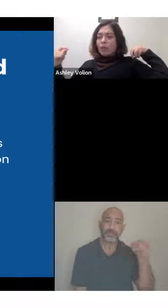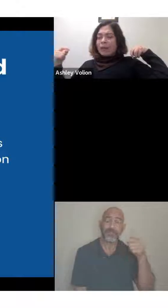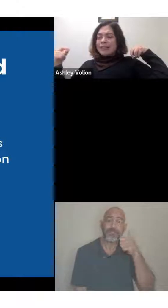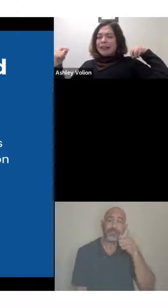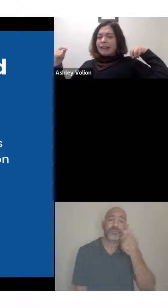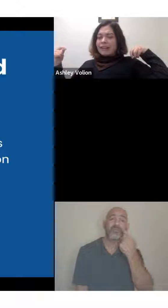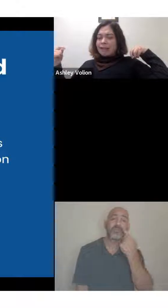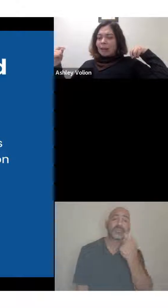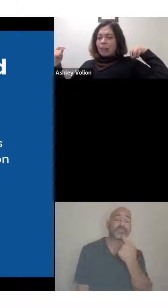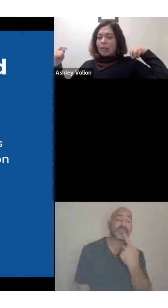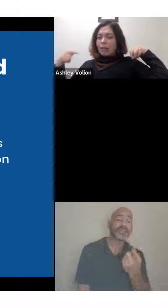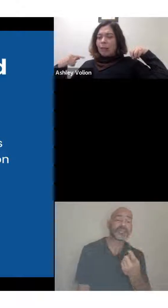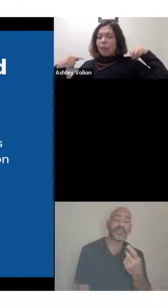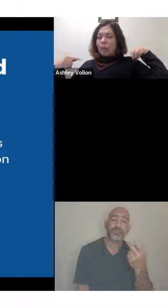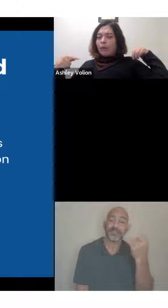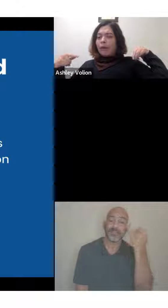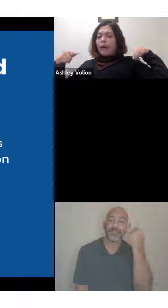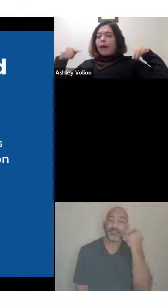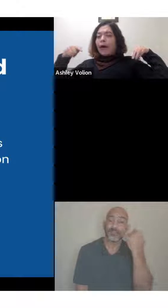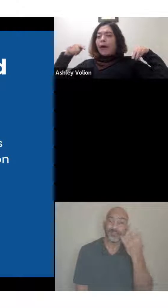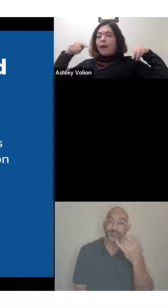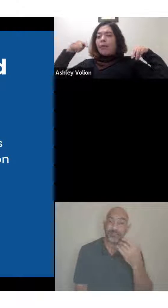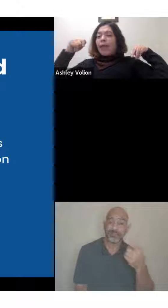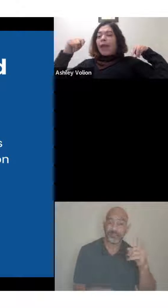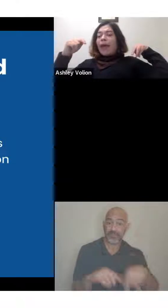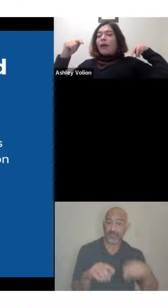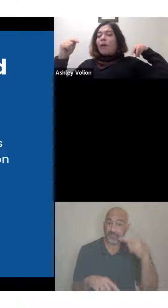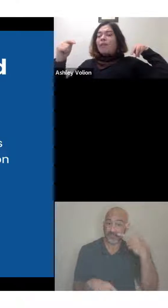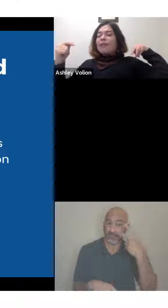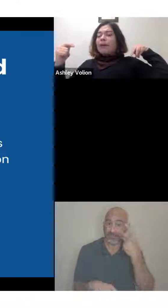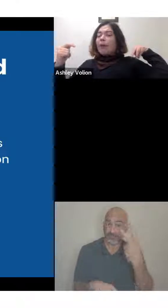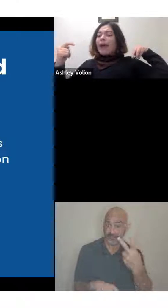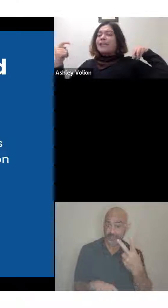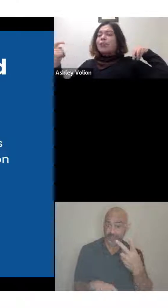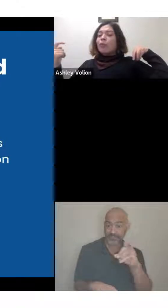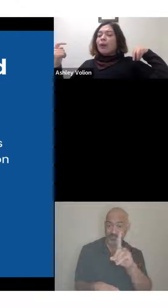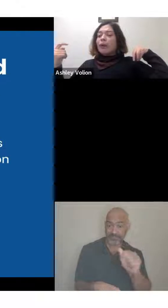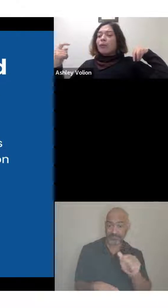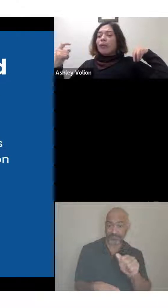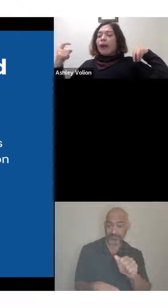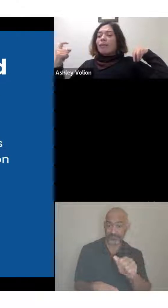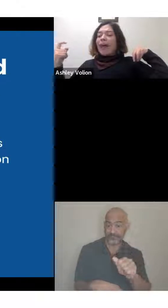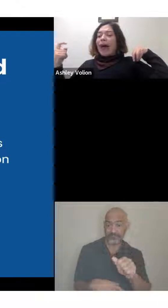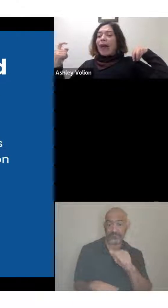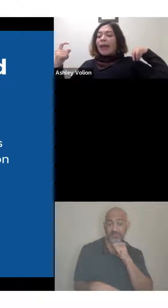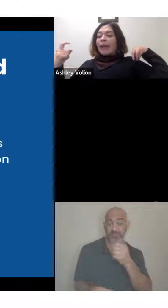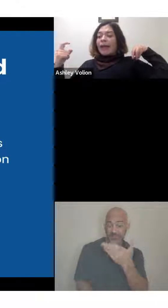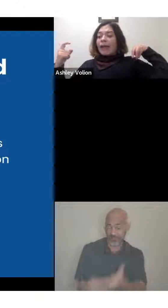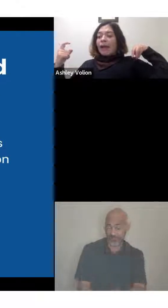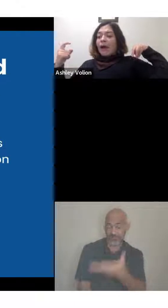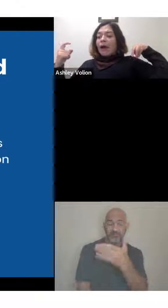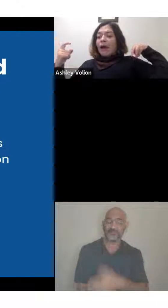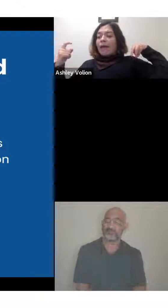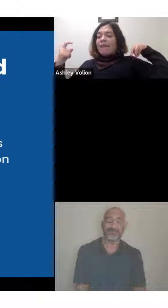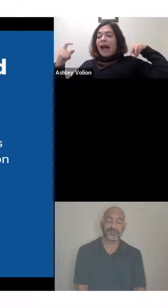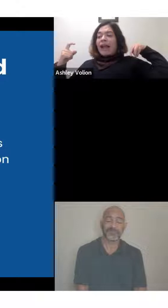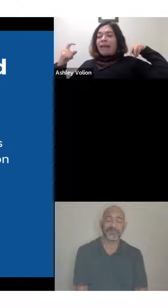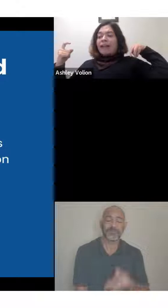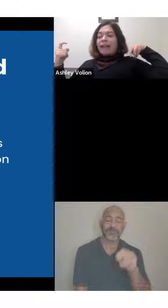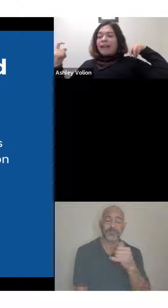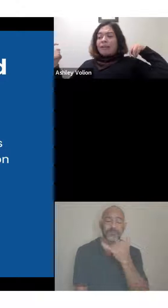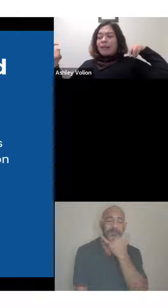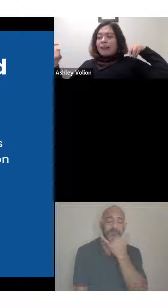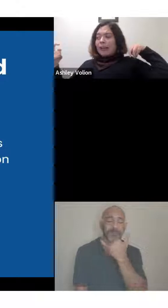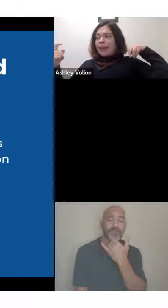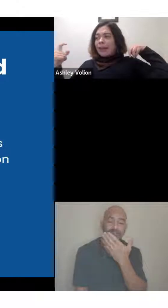one serious aspect of old. And also, I just want to bring up that not